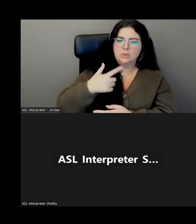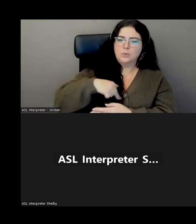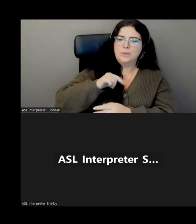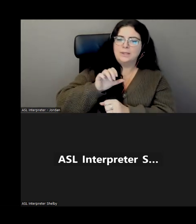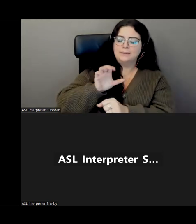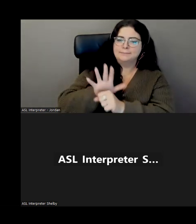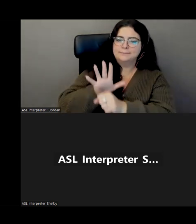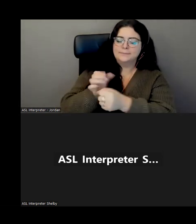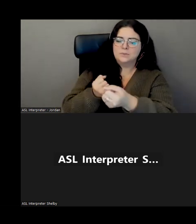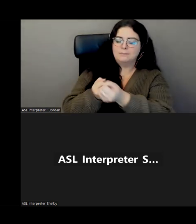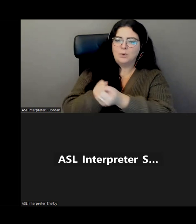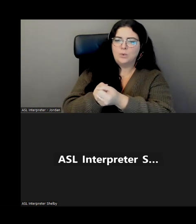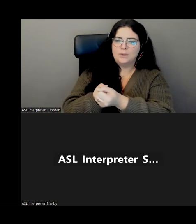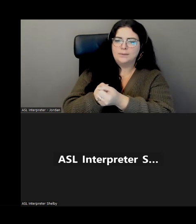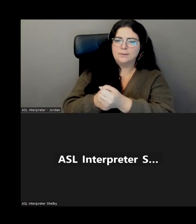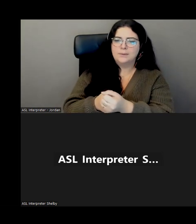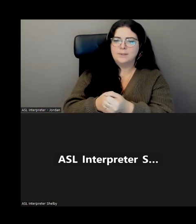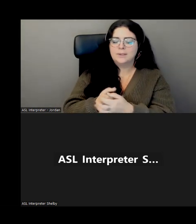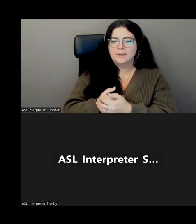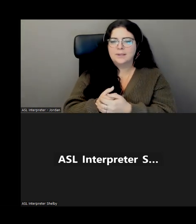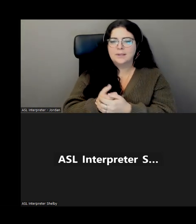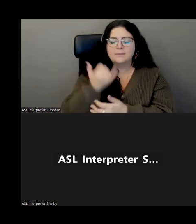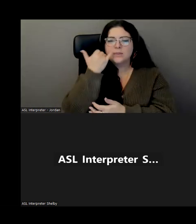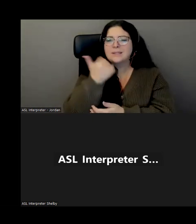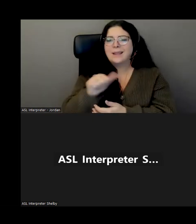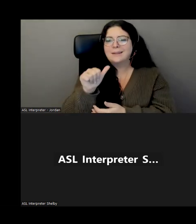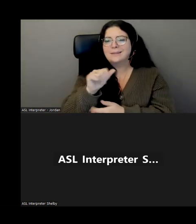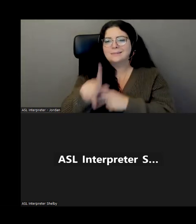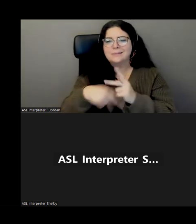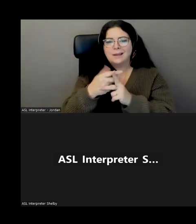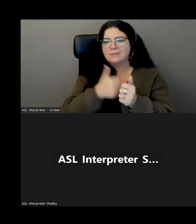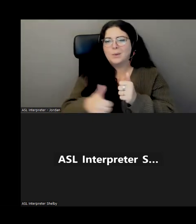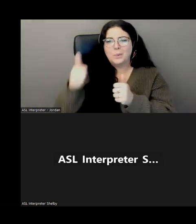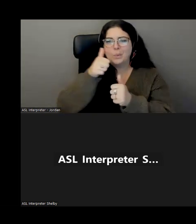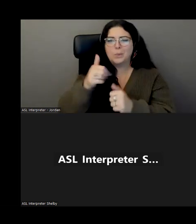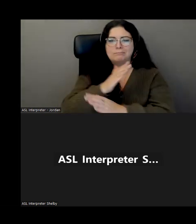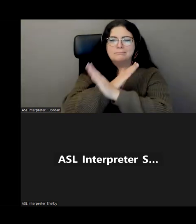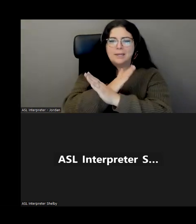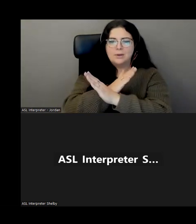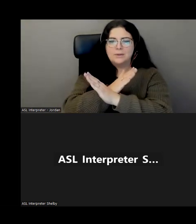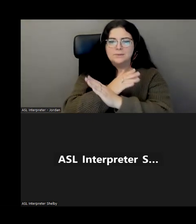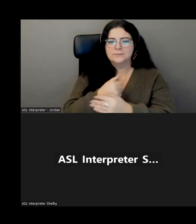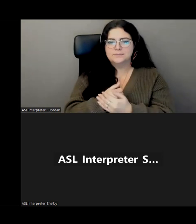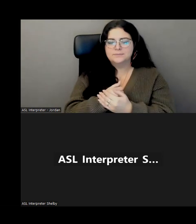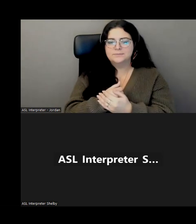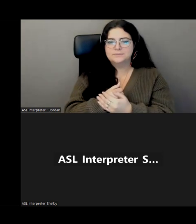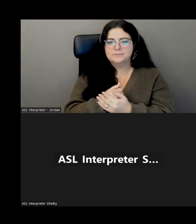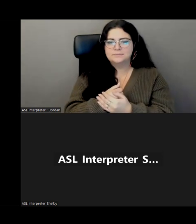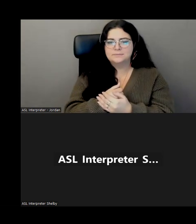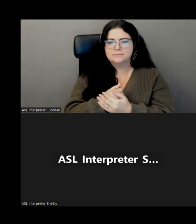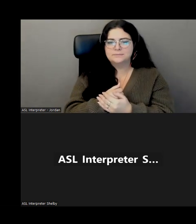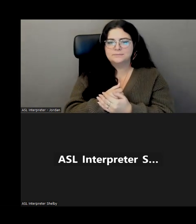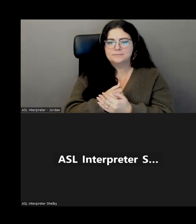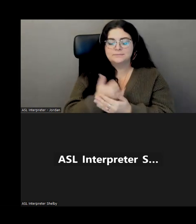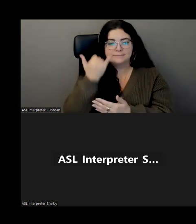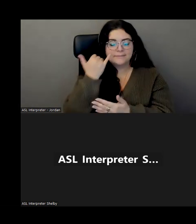people to navigate systematic barriers. So that might be in the judicial system. Maybe somebody is having